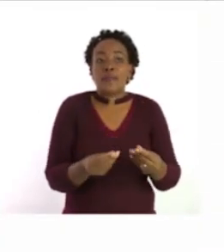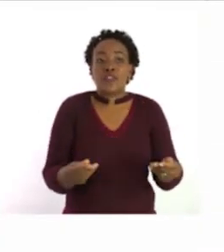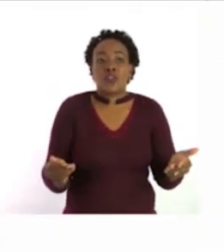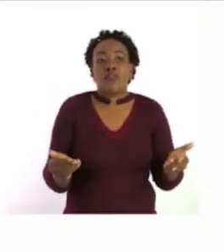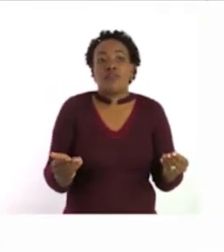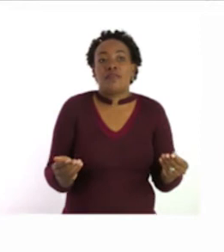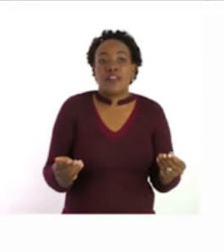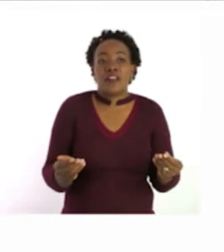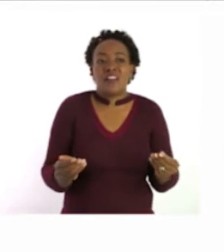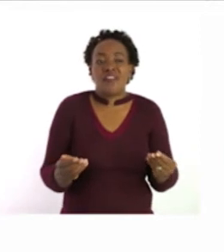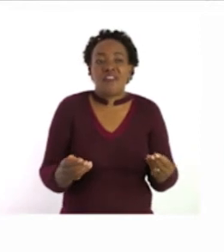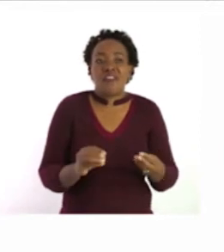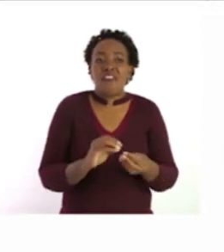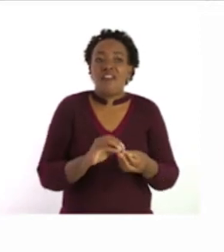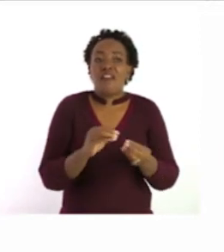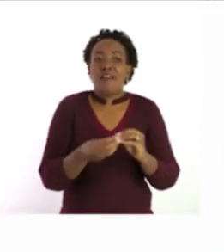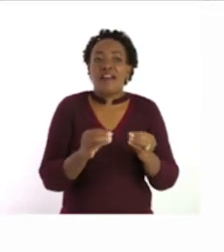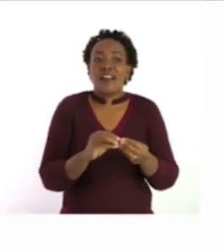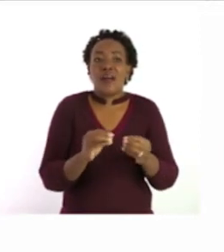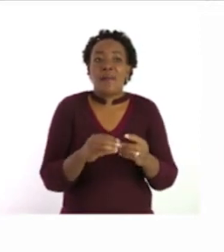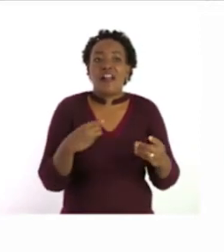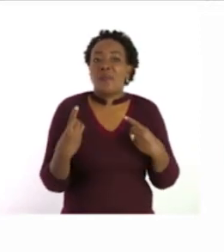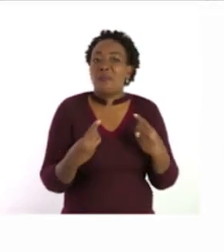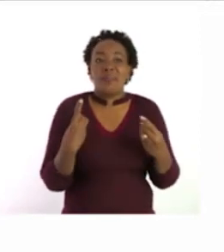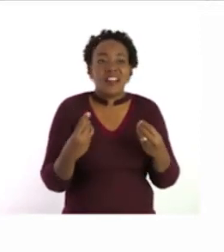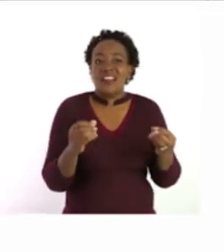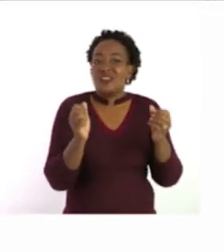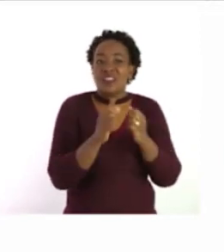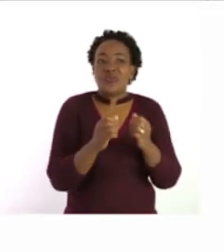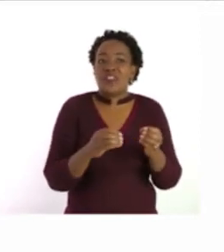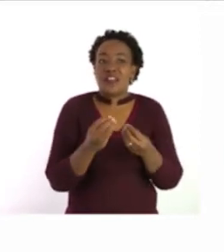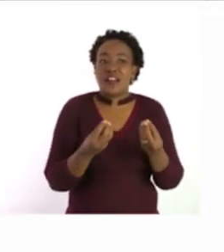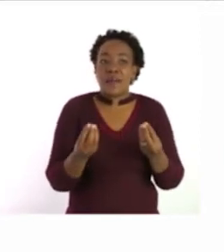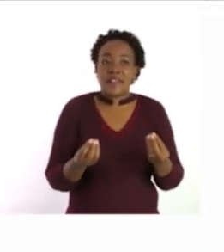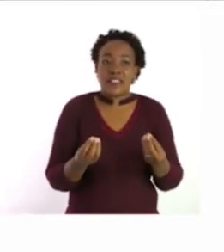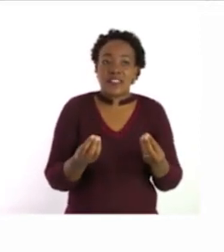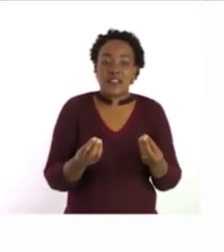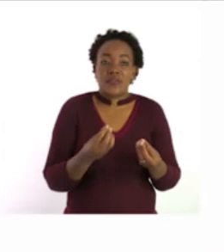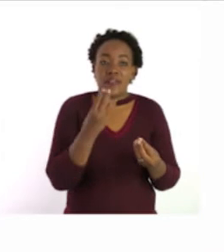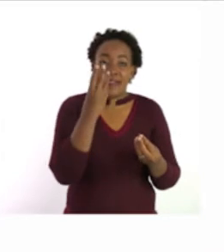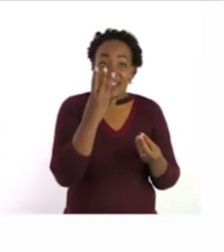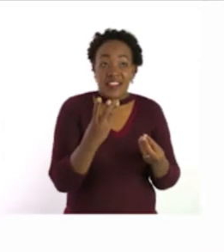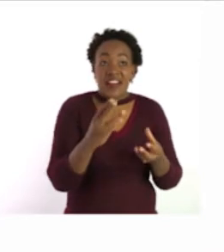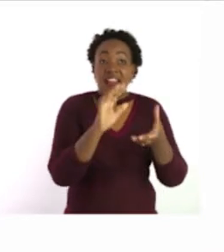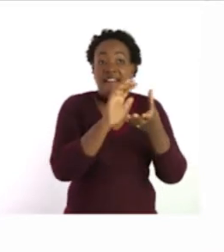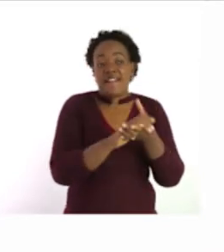them number stories. We have a story of our three classmates.